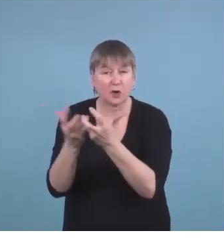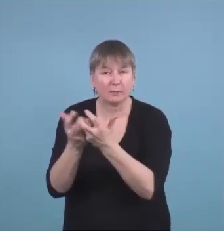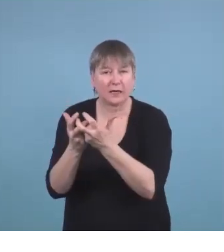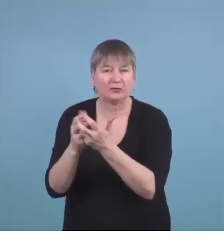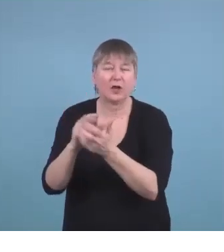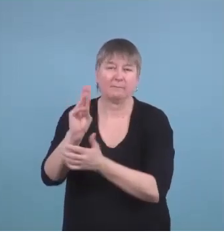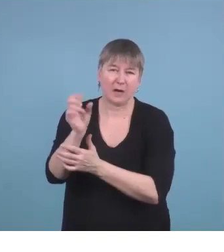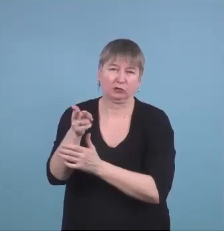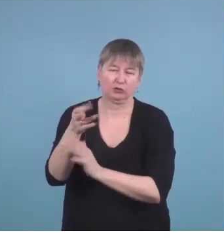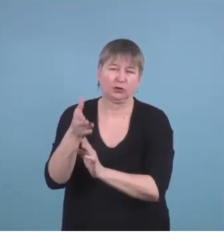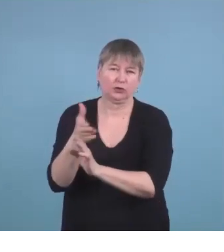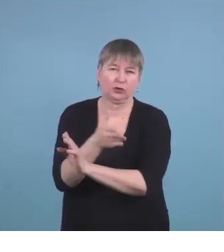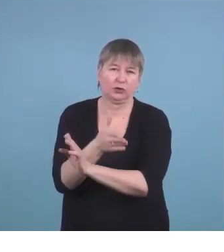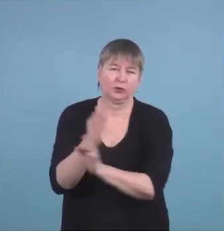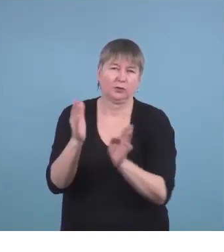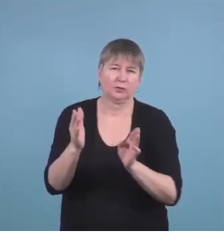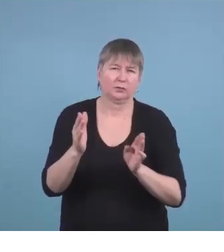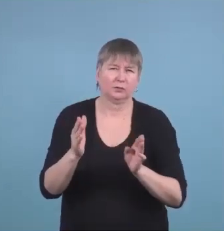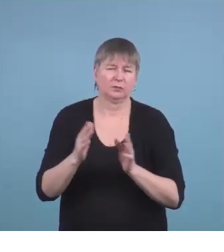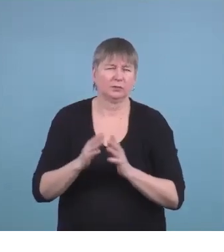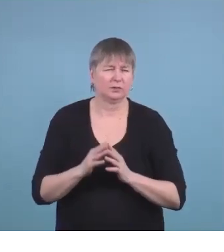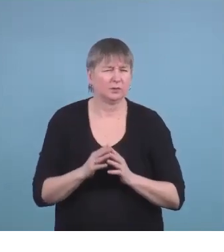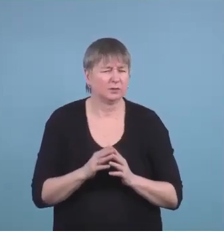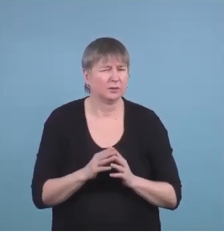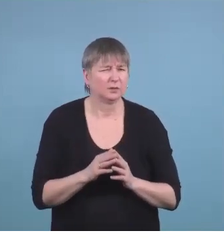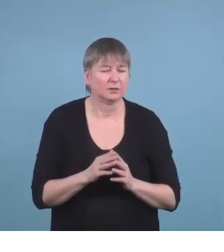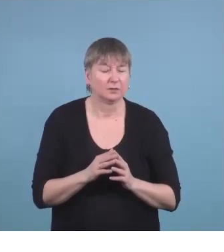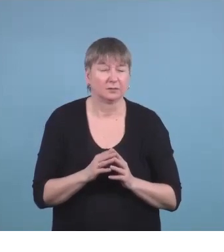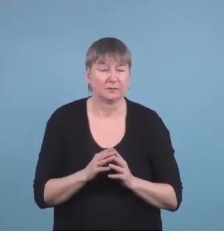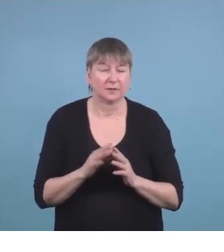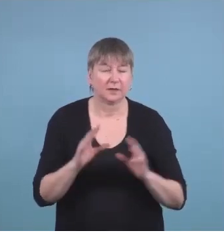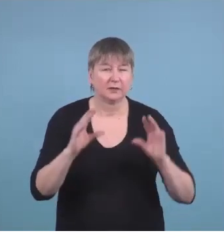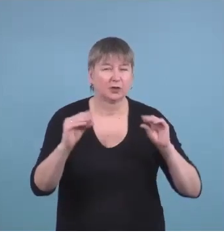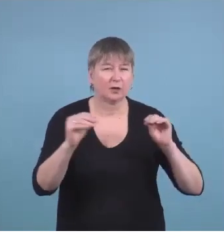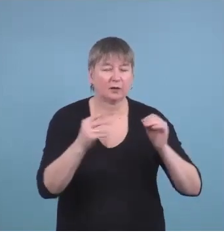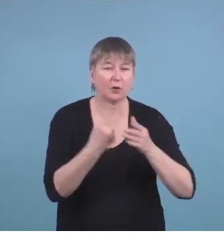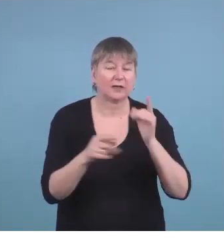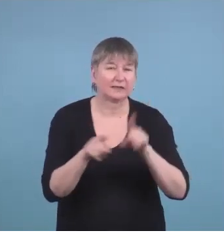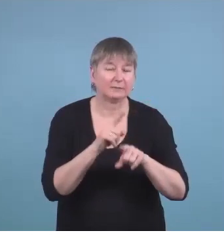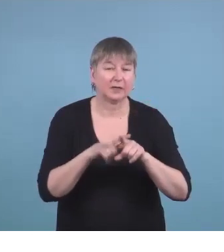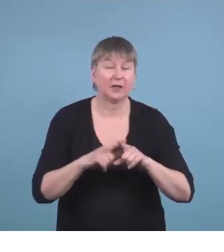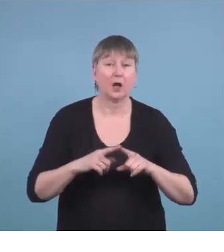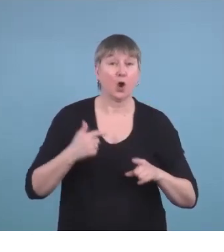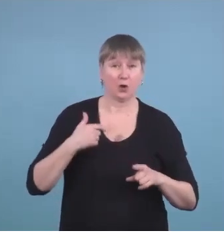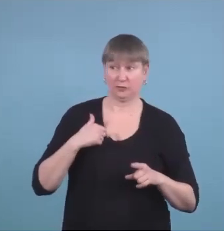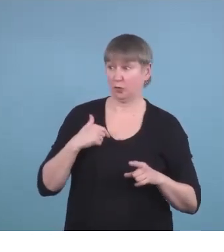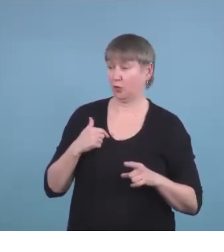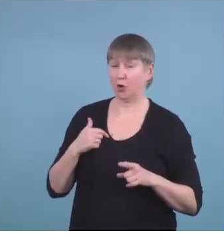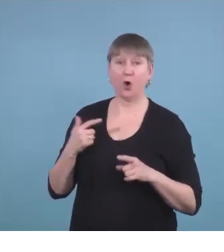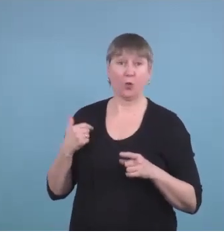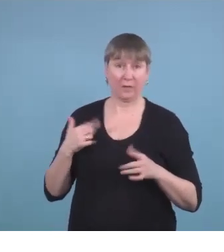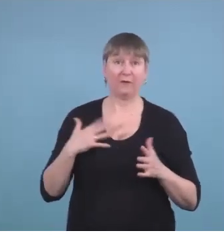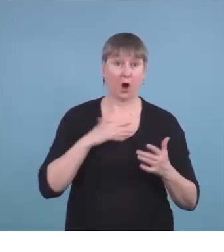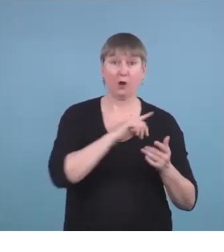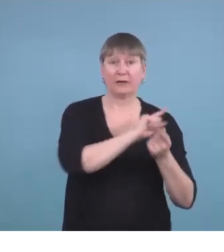So they want them to. Are you meeting with them? We have already met with all of them